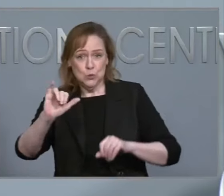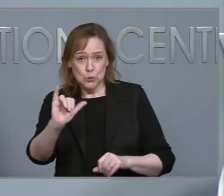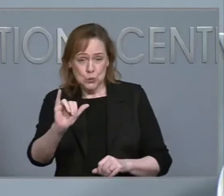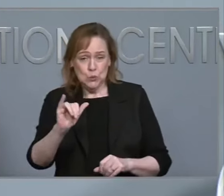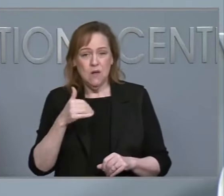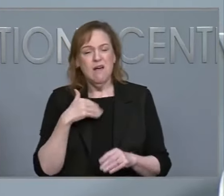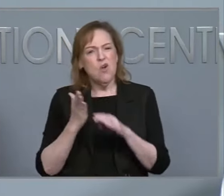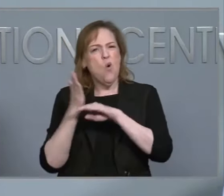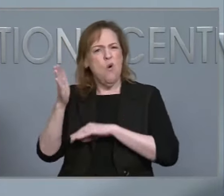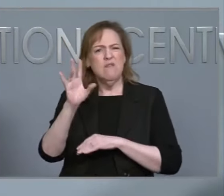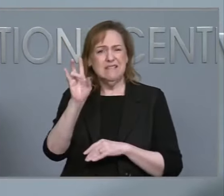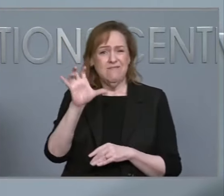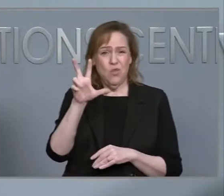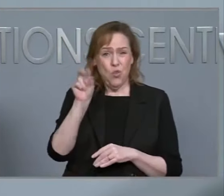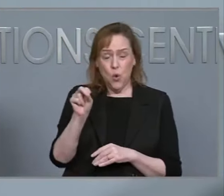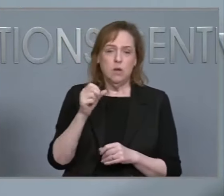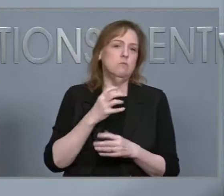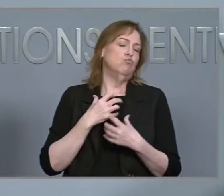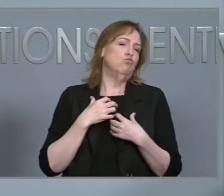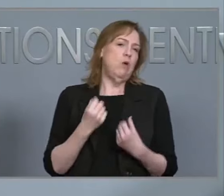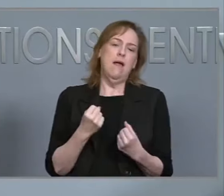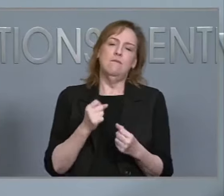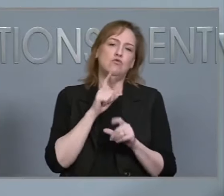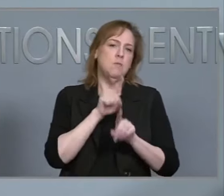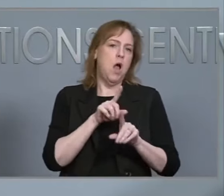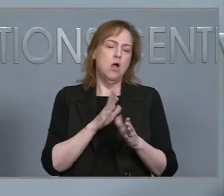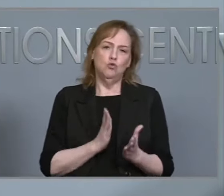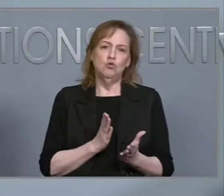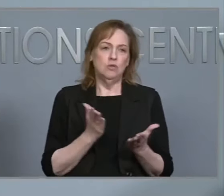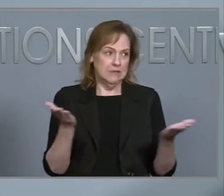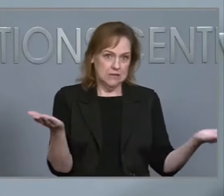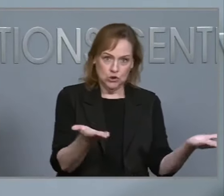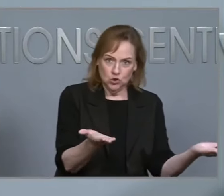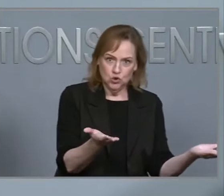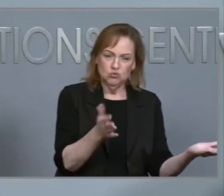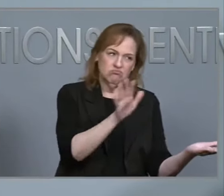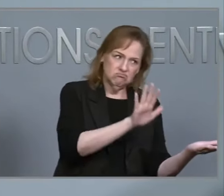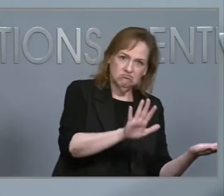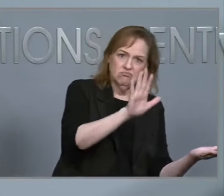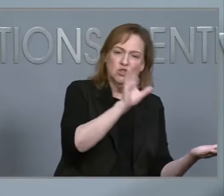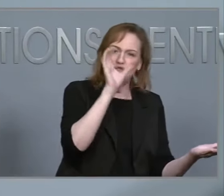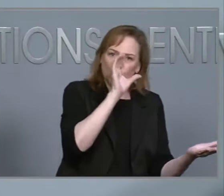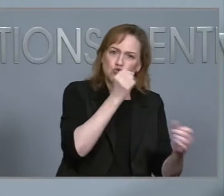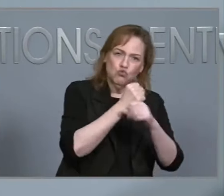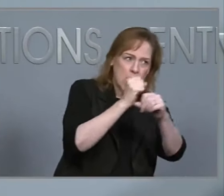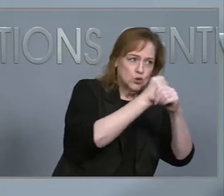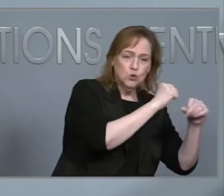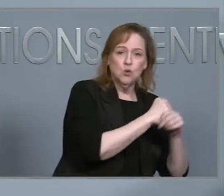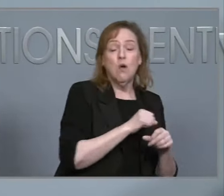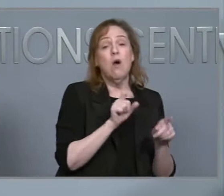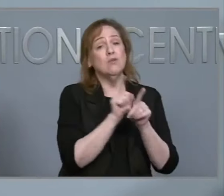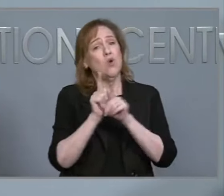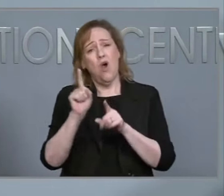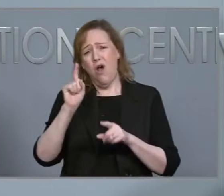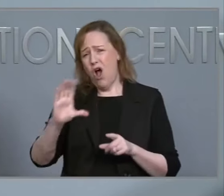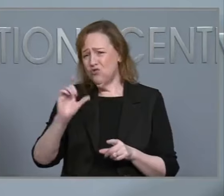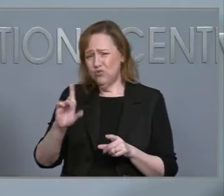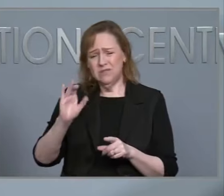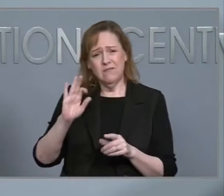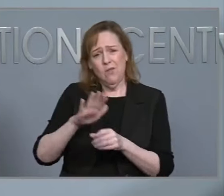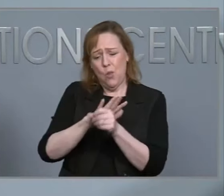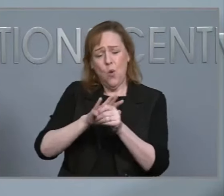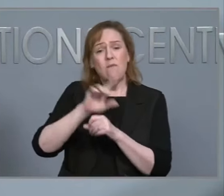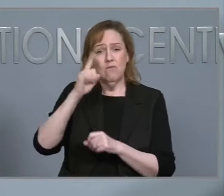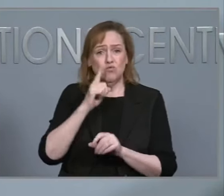over 730 brave responders in this search and rescue effort, in addition to the hundreds of local first